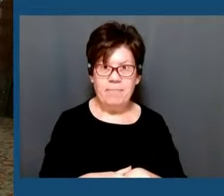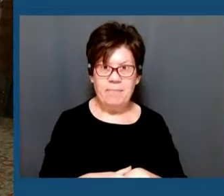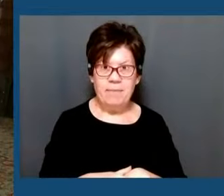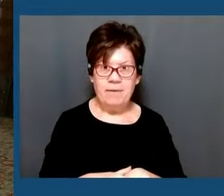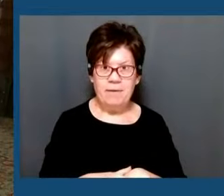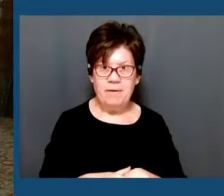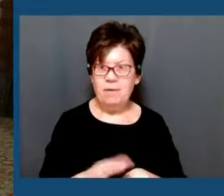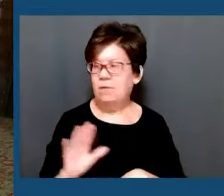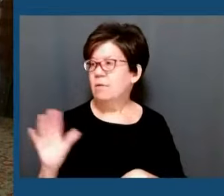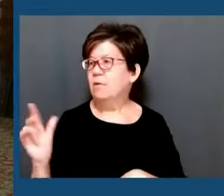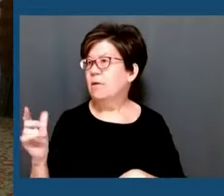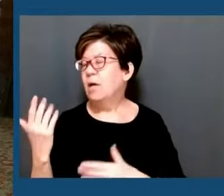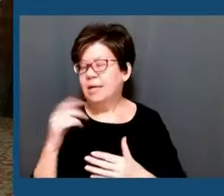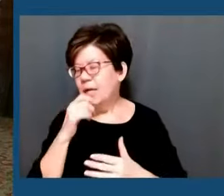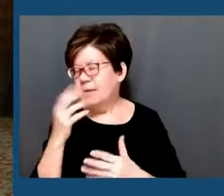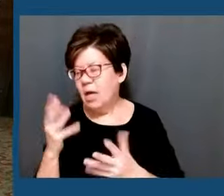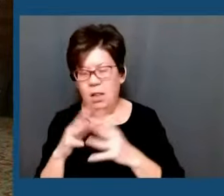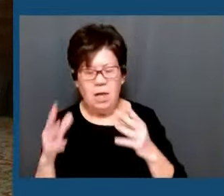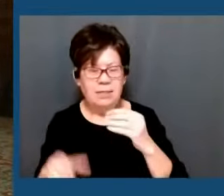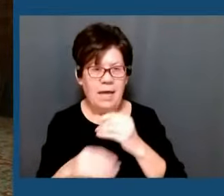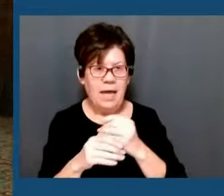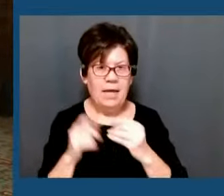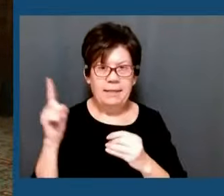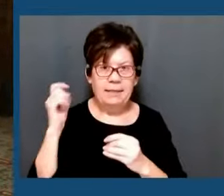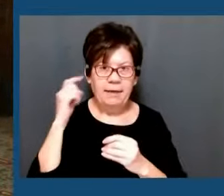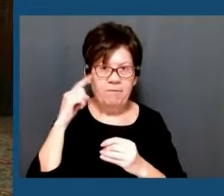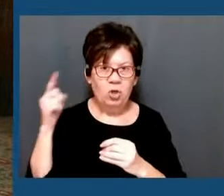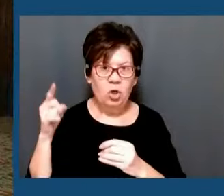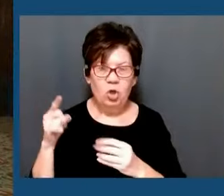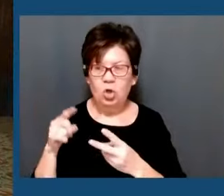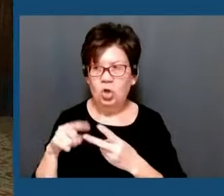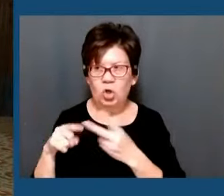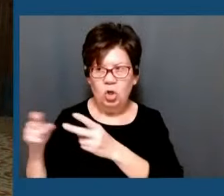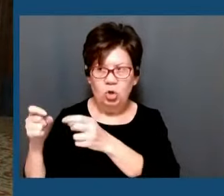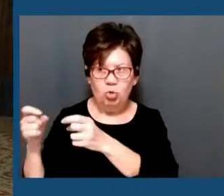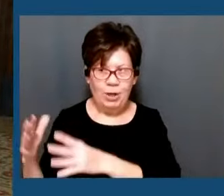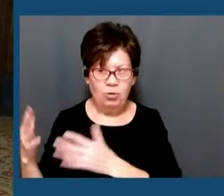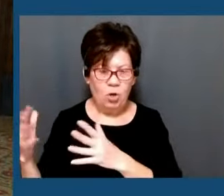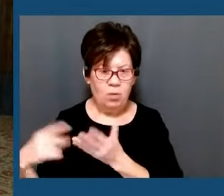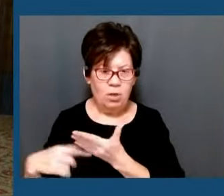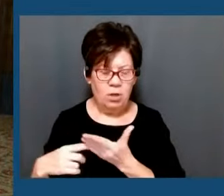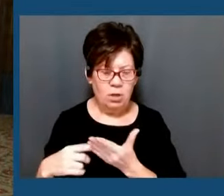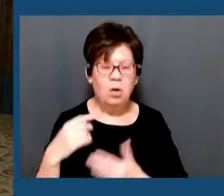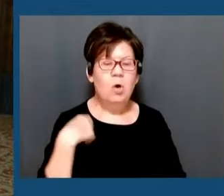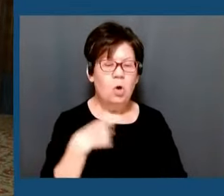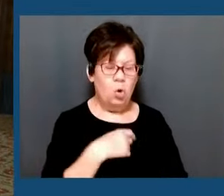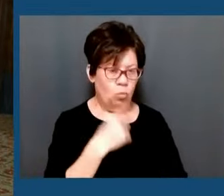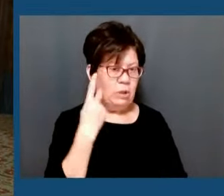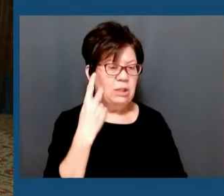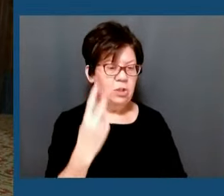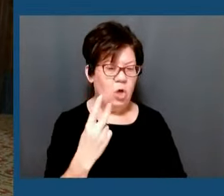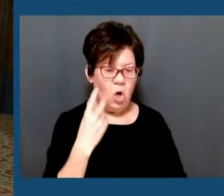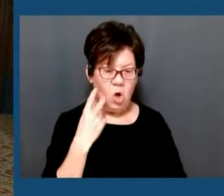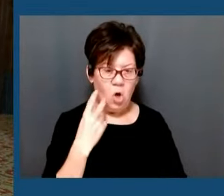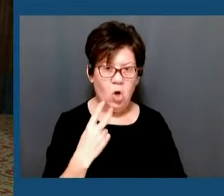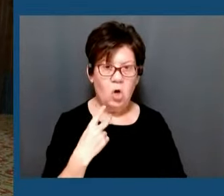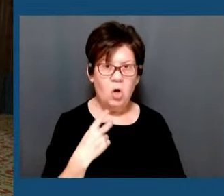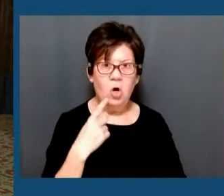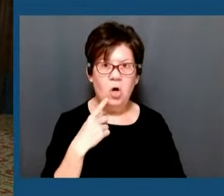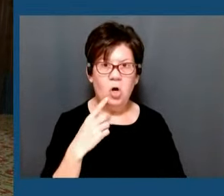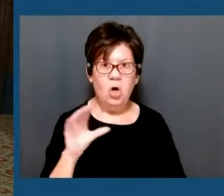Not much to add about the Governor and Director Garcia covered it. I would say we did see an overloading of cell circuits